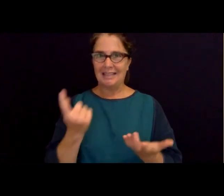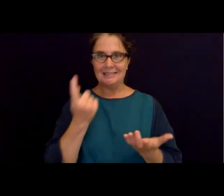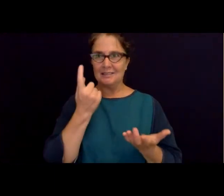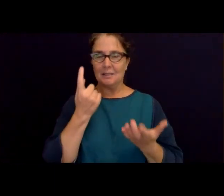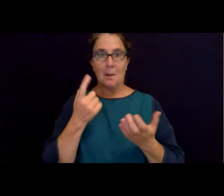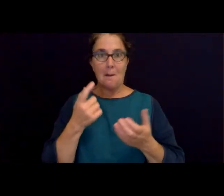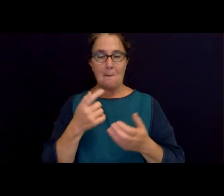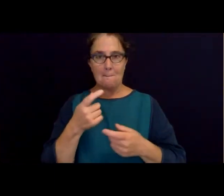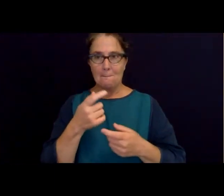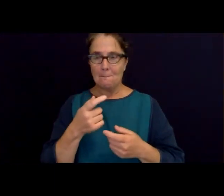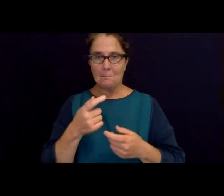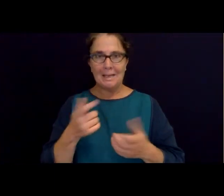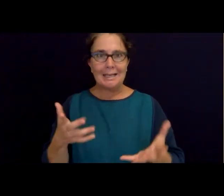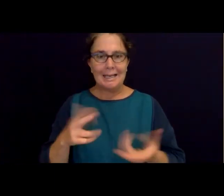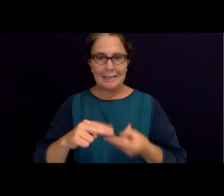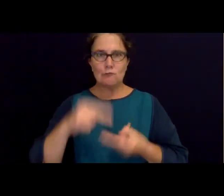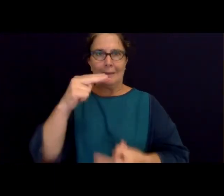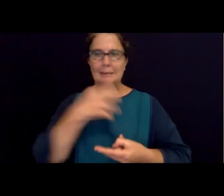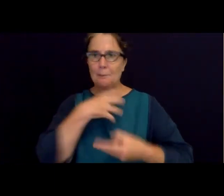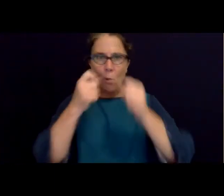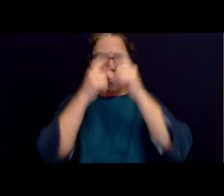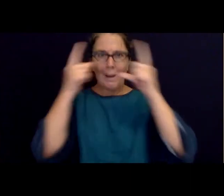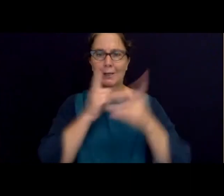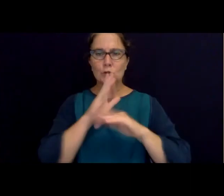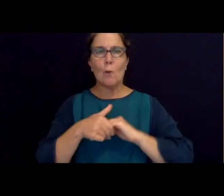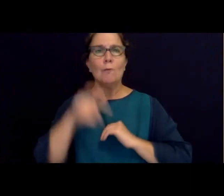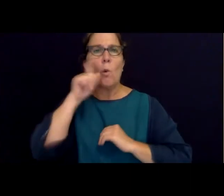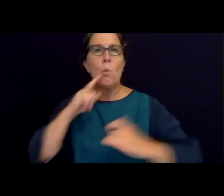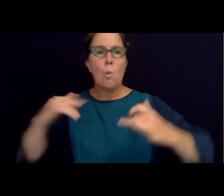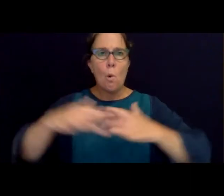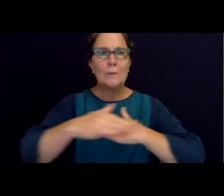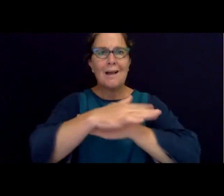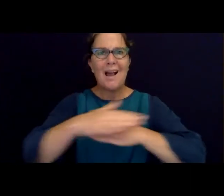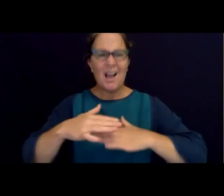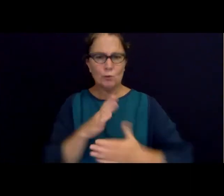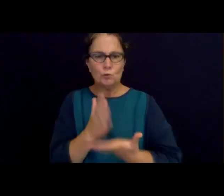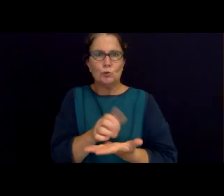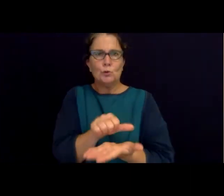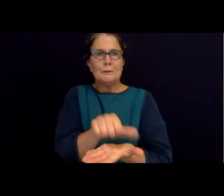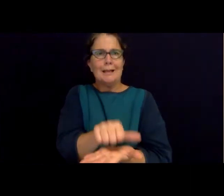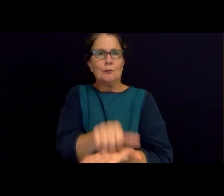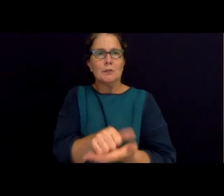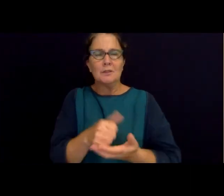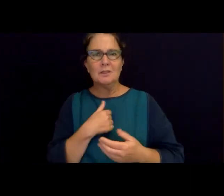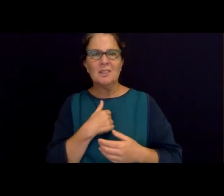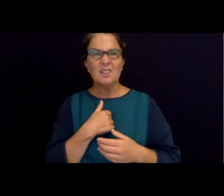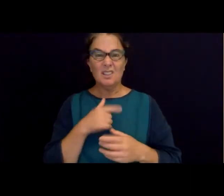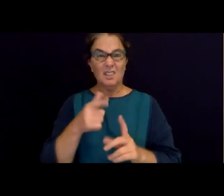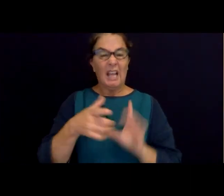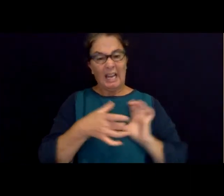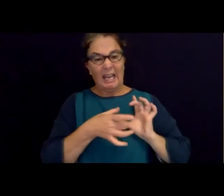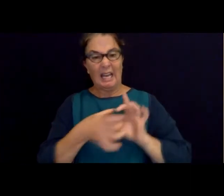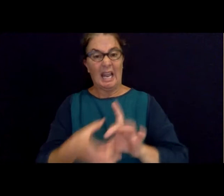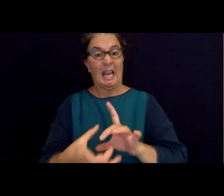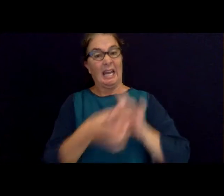Really interesting chat building on our first discussion of course around caring for country but here we'll be